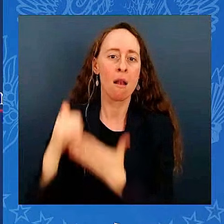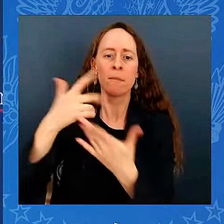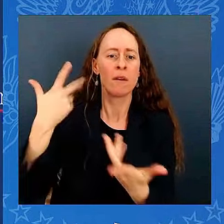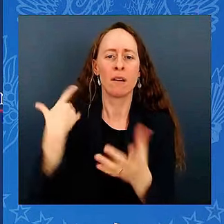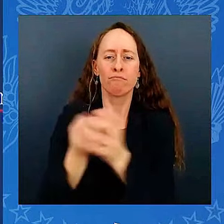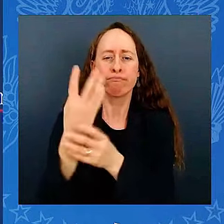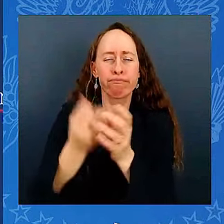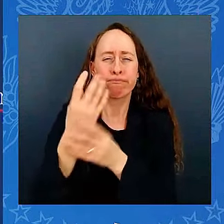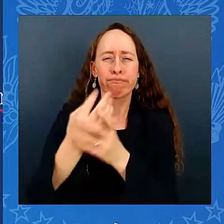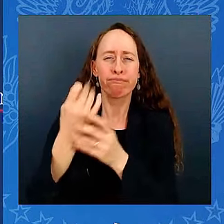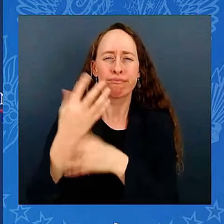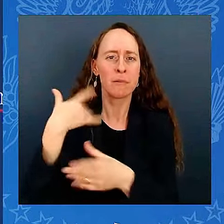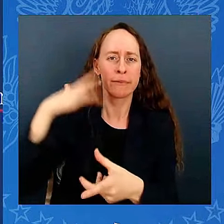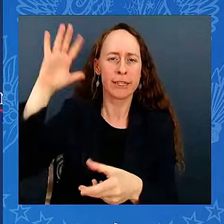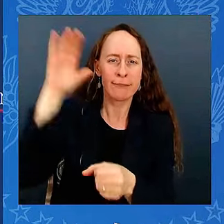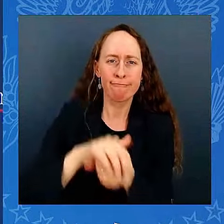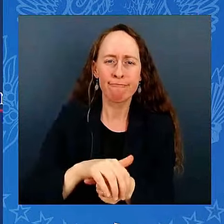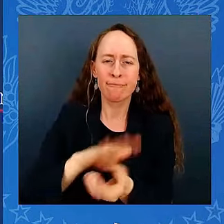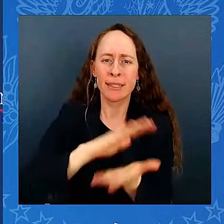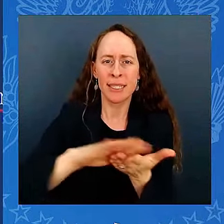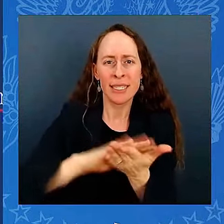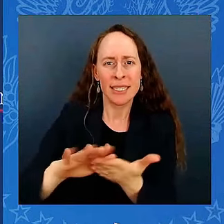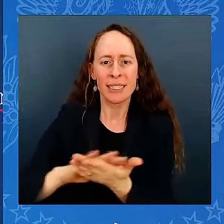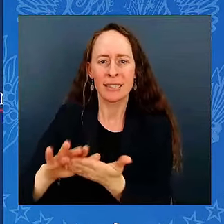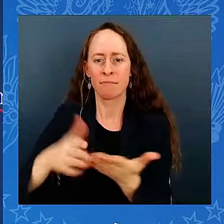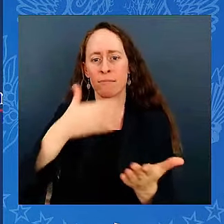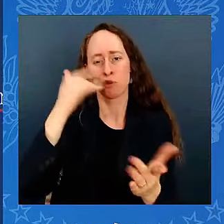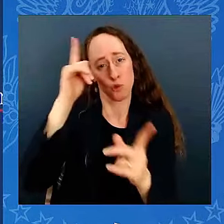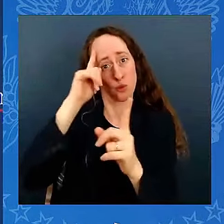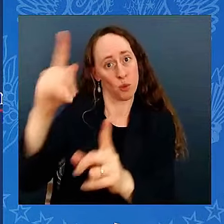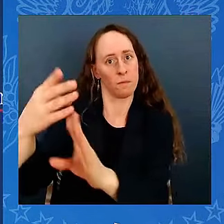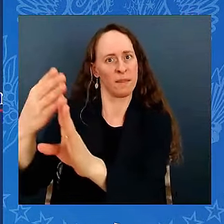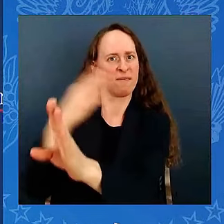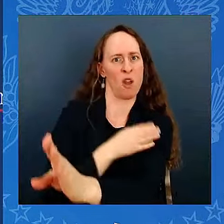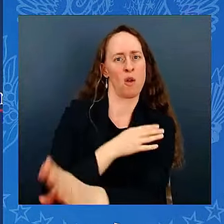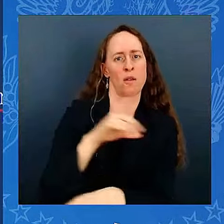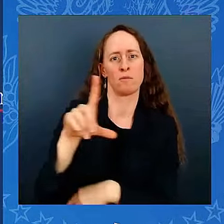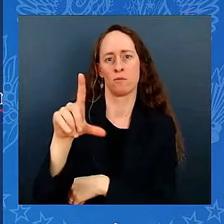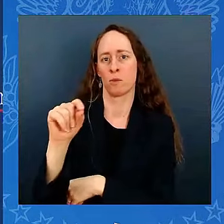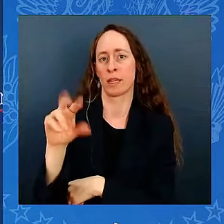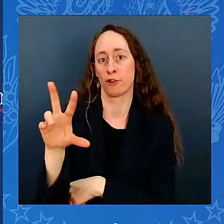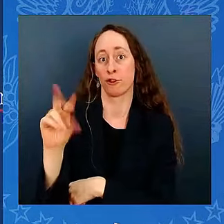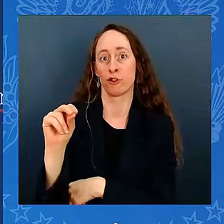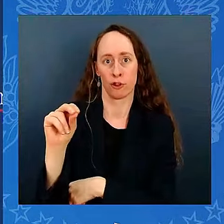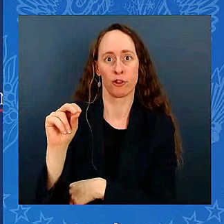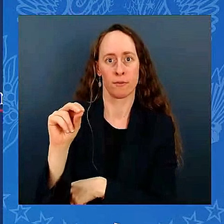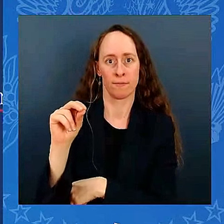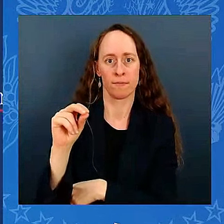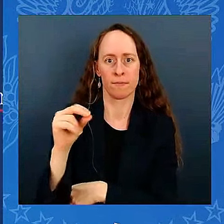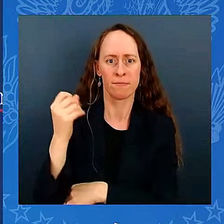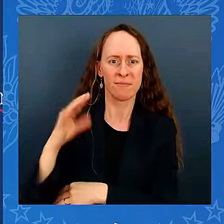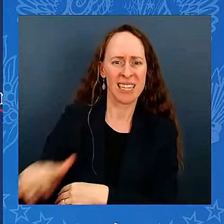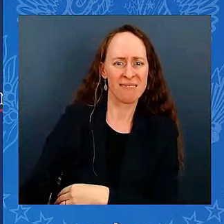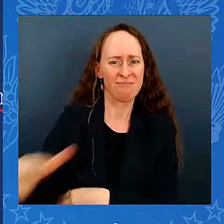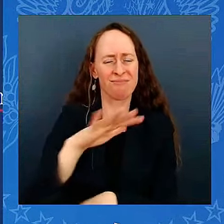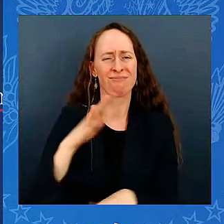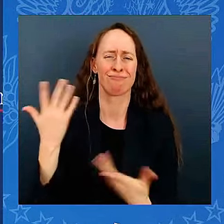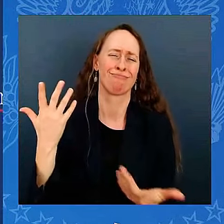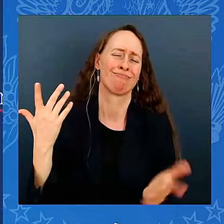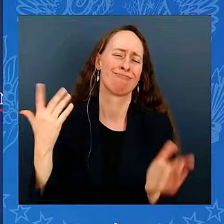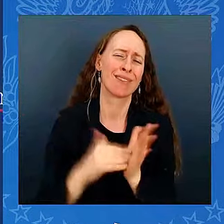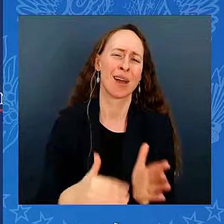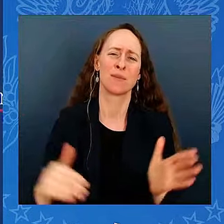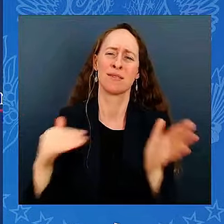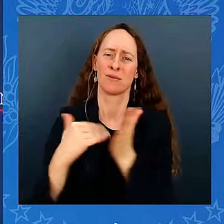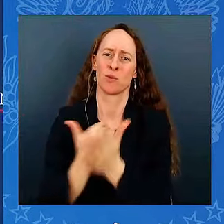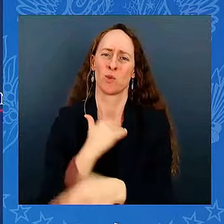well, it won't go into it all. And creating hundreds of thousands of good-paying, clean energy jobs for American workers. They